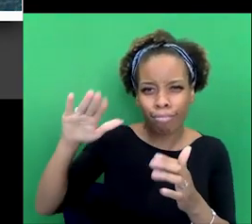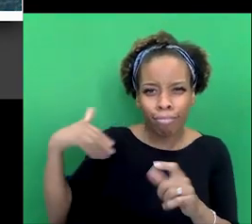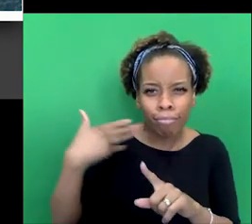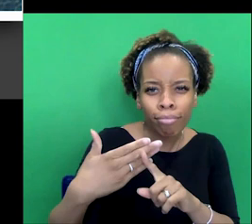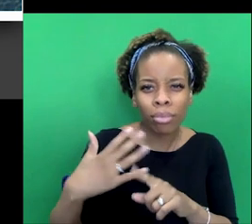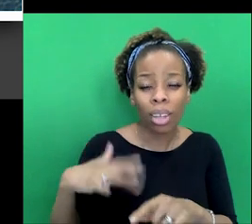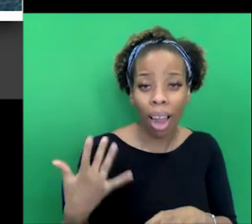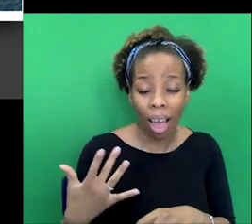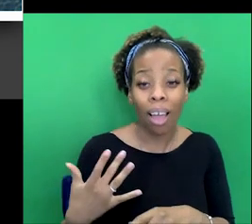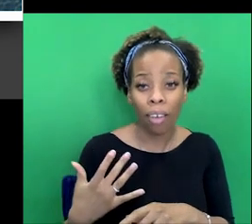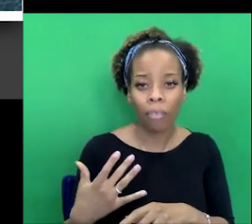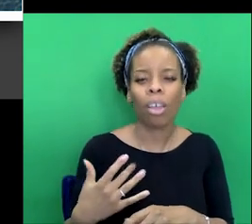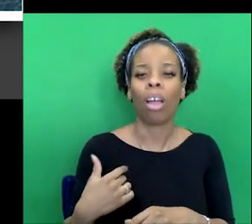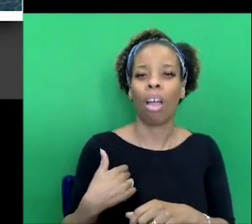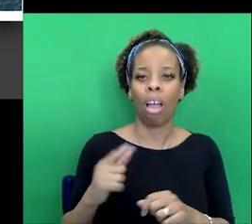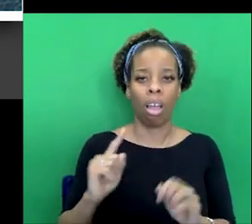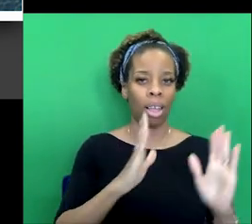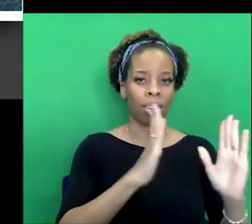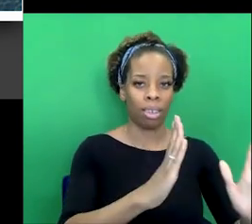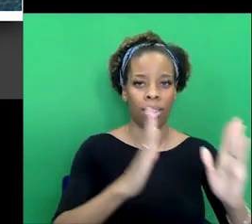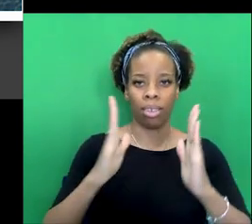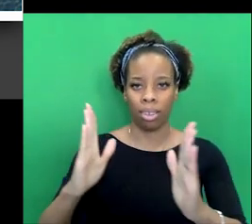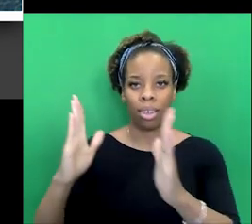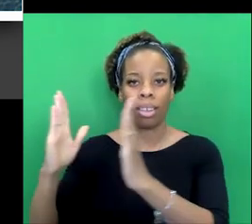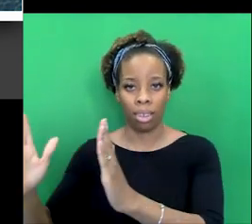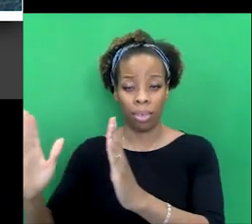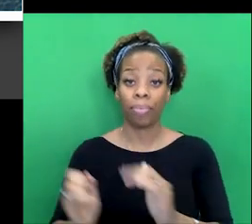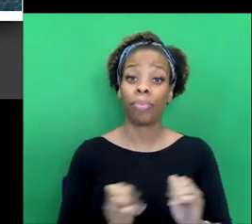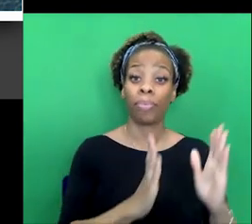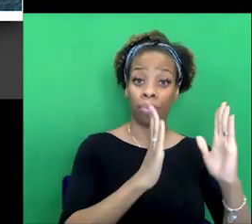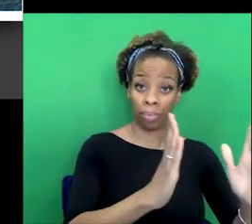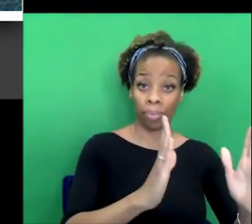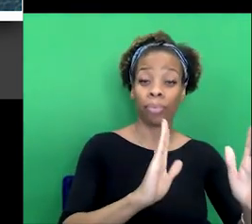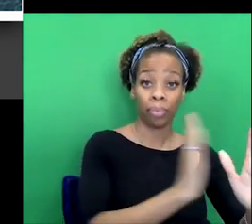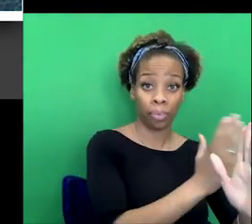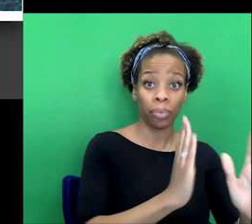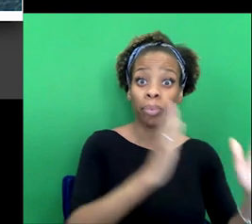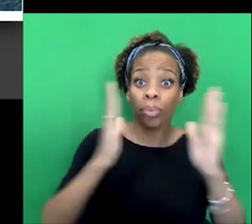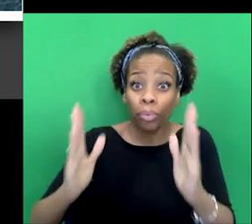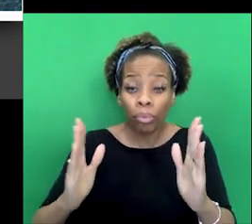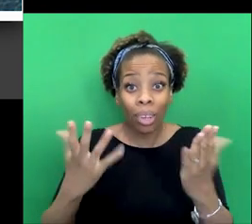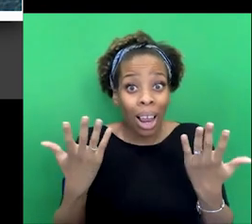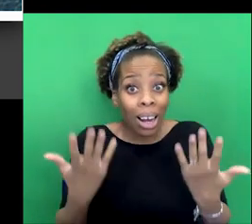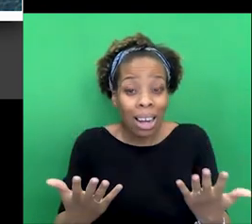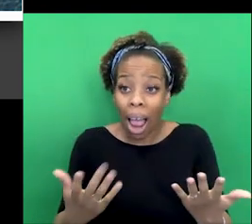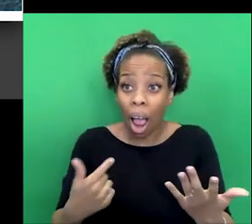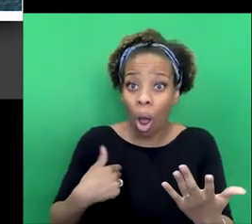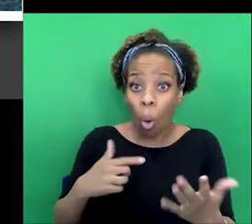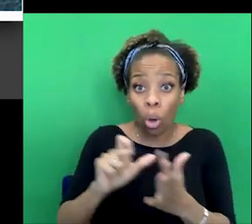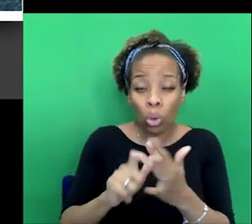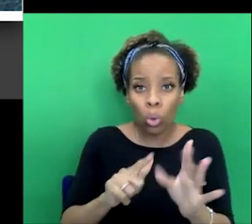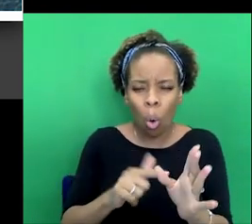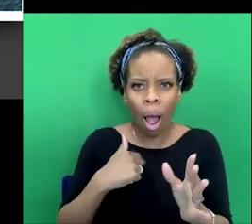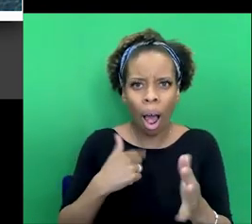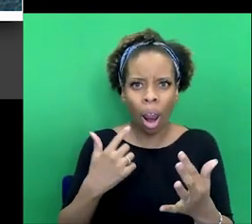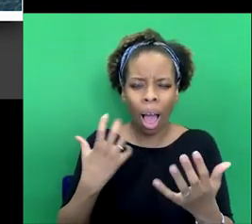in a series of, of, of stages. Are we yet at the phase where he's interested in spiritualism and, and